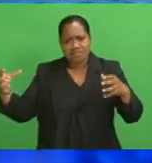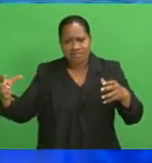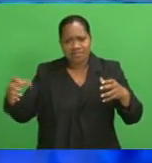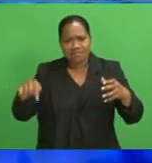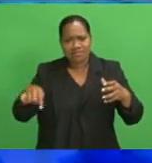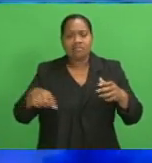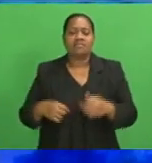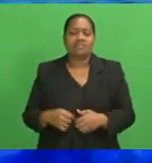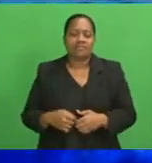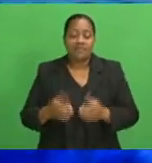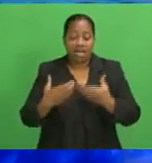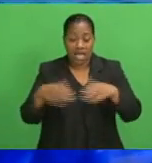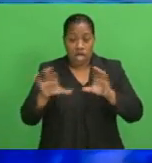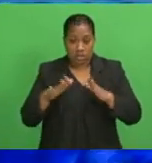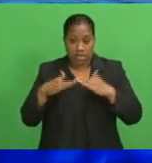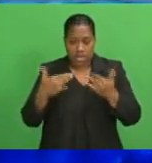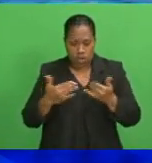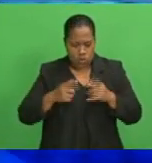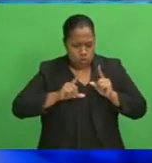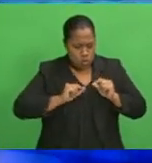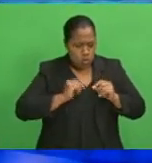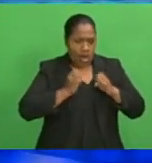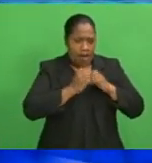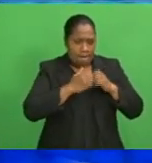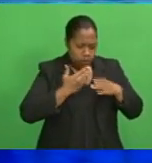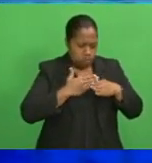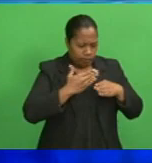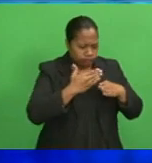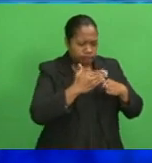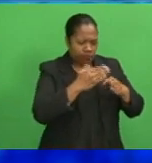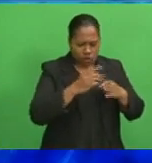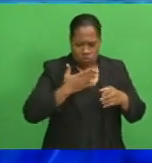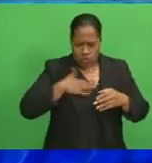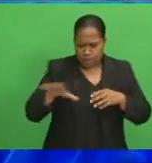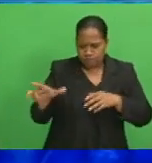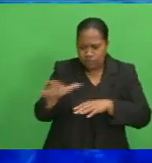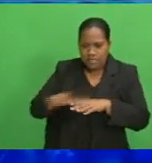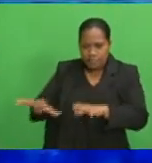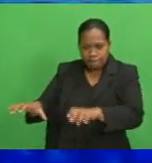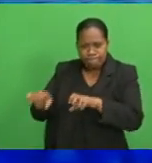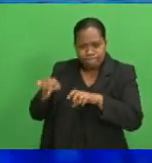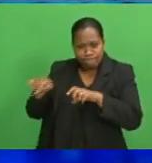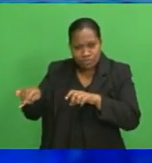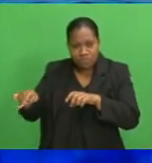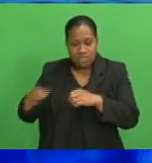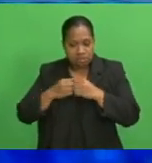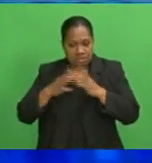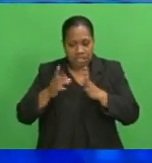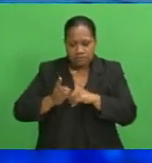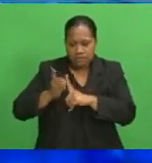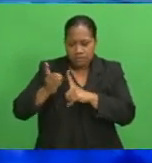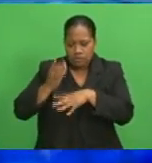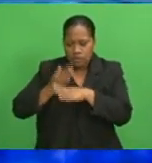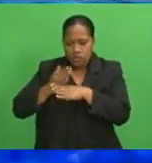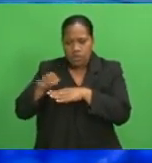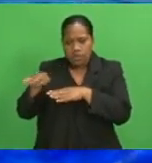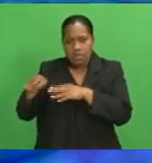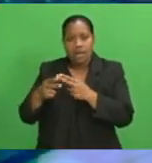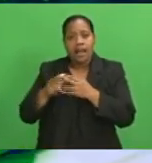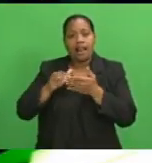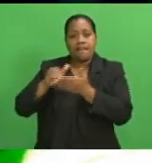reports the council is now doing all the paperwork to acquire the land and start the development work with the help of the Ministry of Lands.